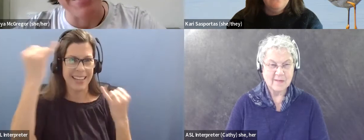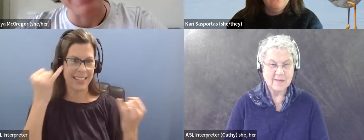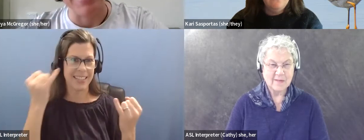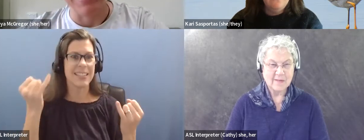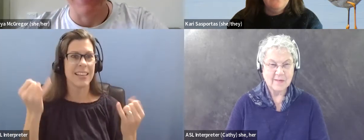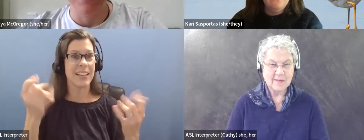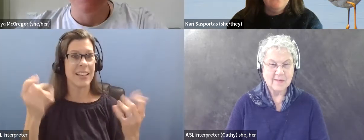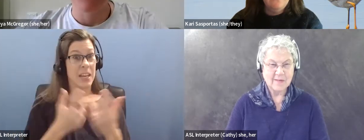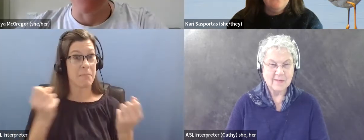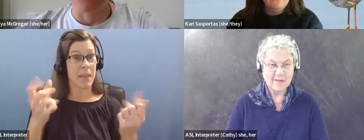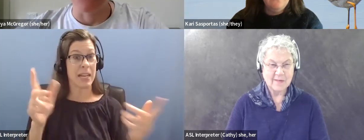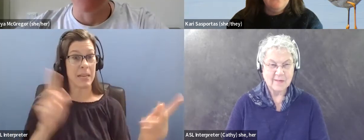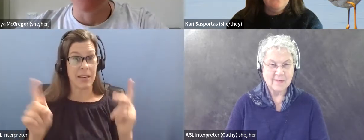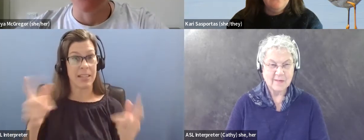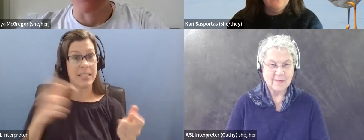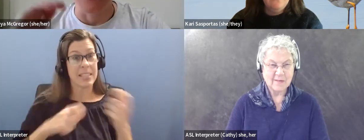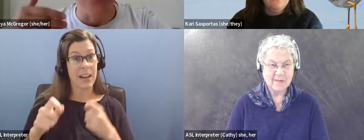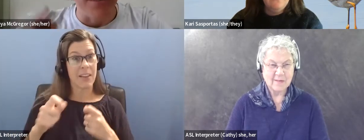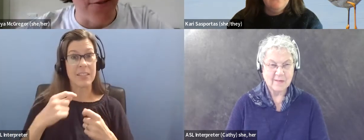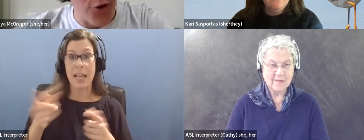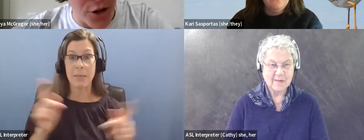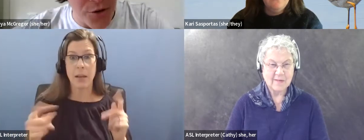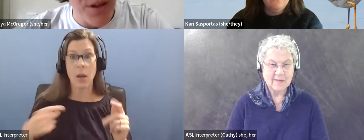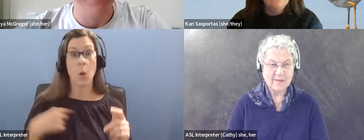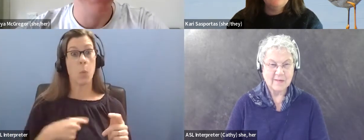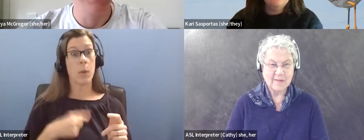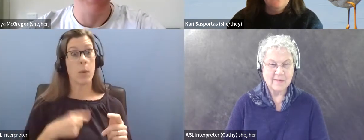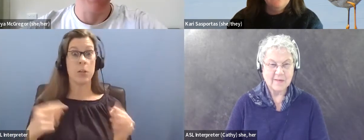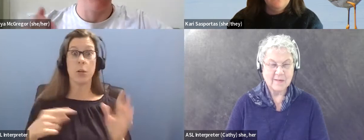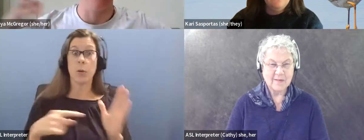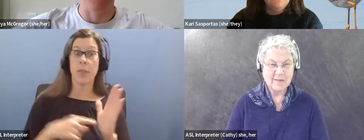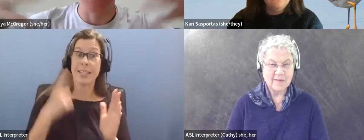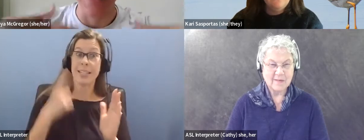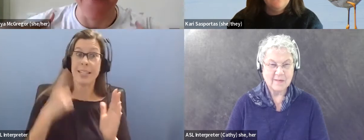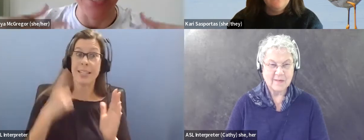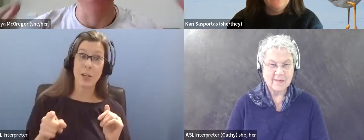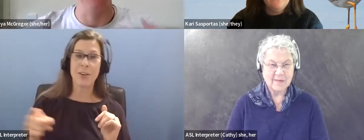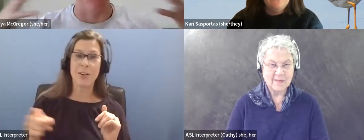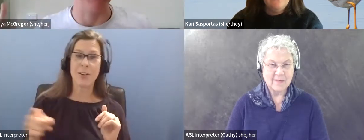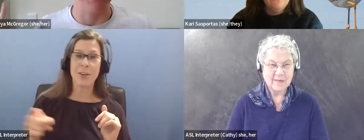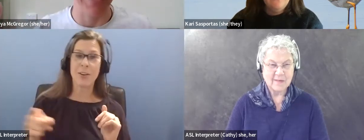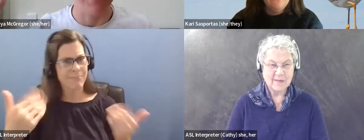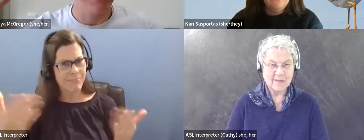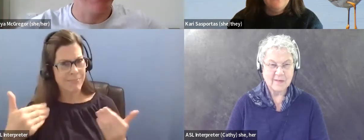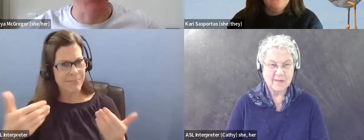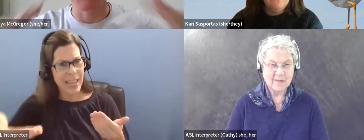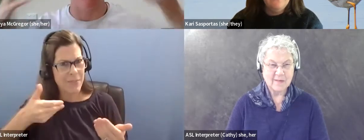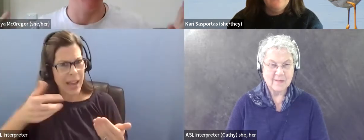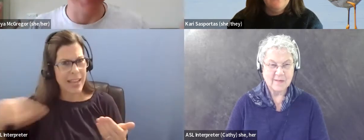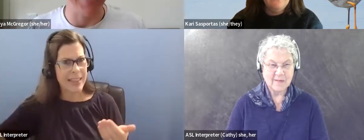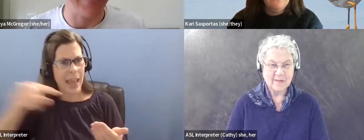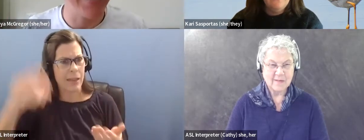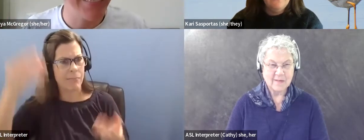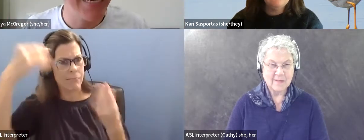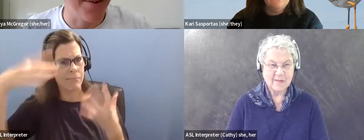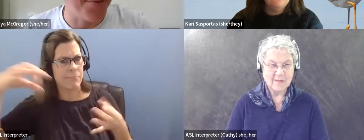rather than telling people, we're going to do this for you, inviting them to help build the thing that you want